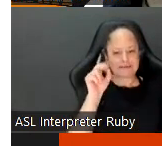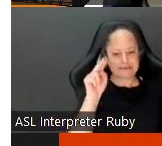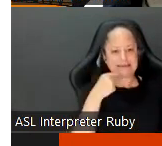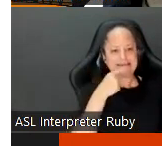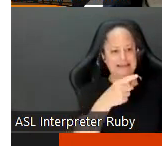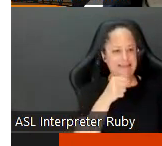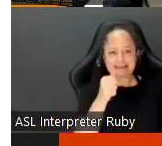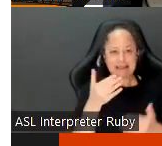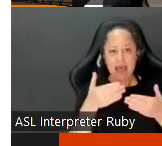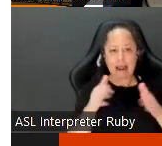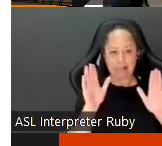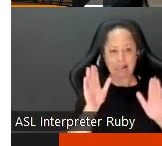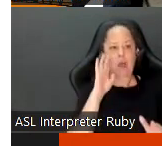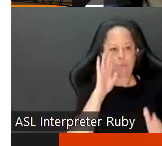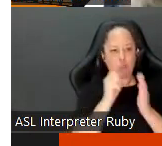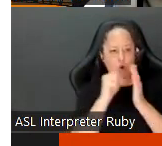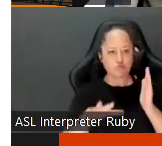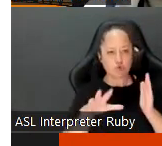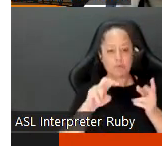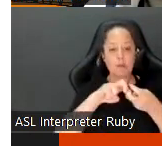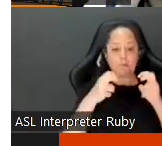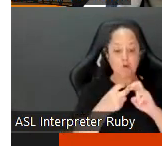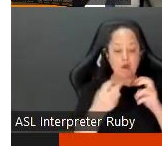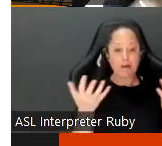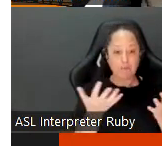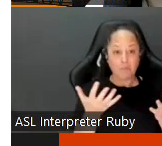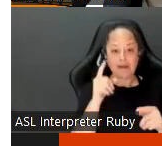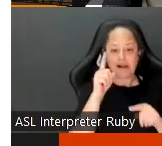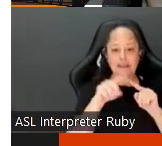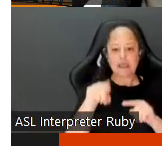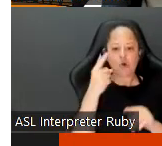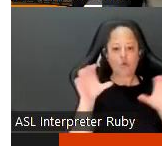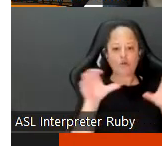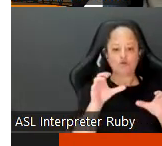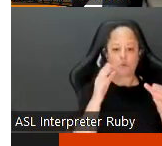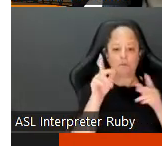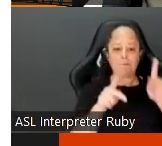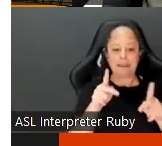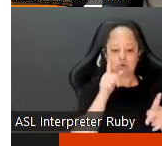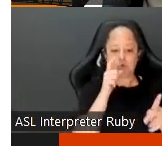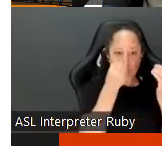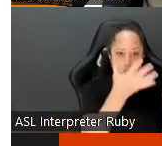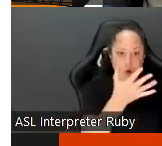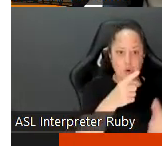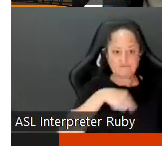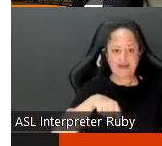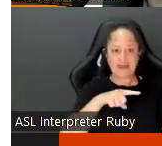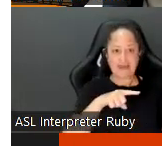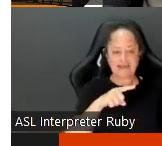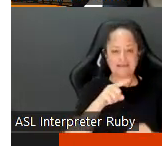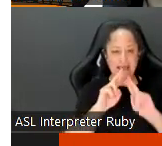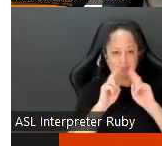isn't allowed and then they would remove it but the problem is is i can only do that for people who notify us right and so